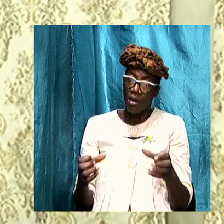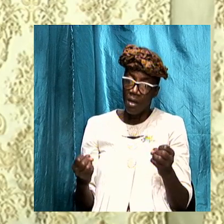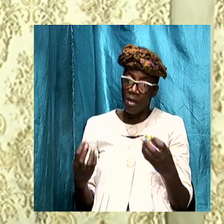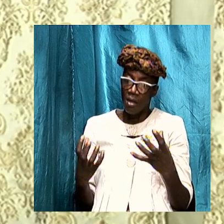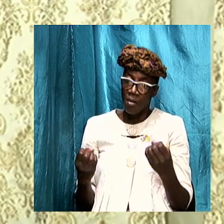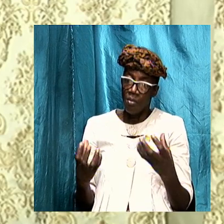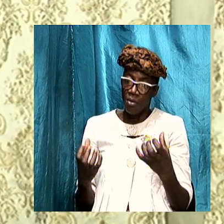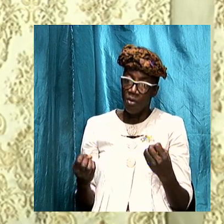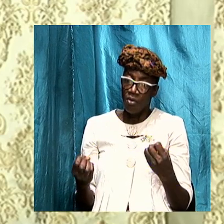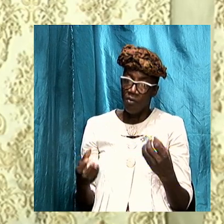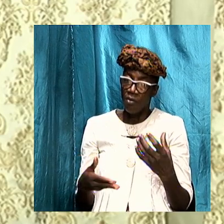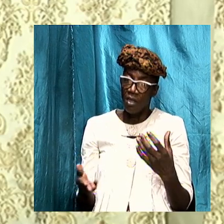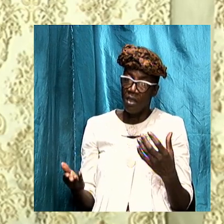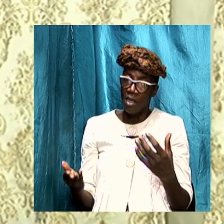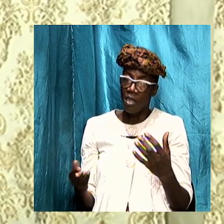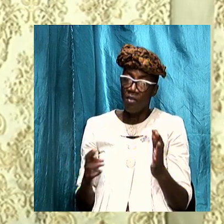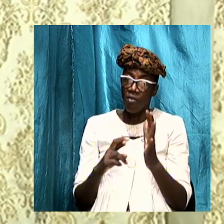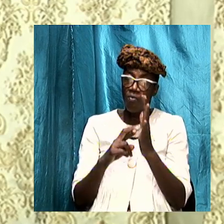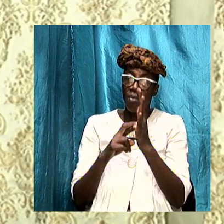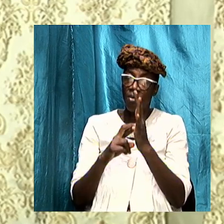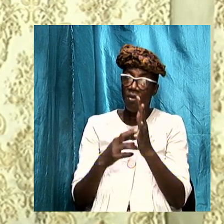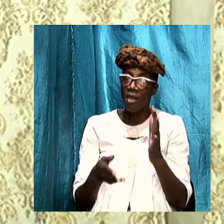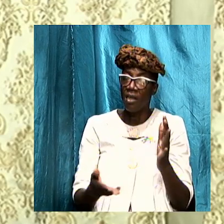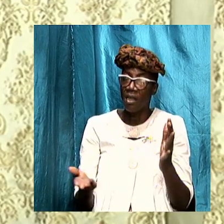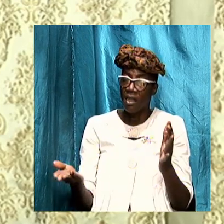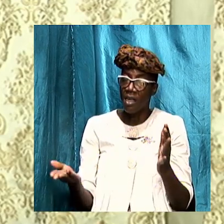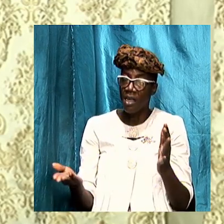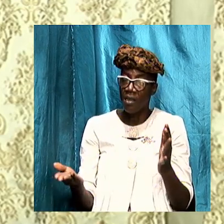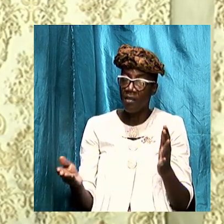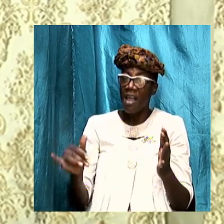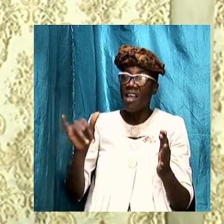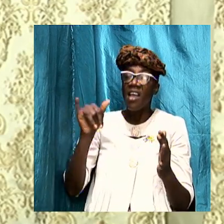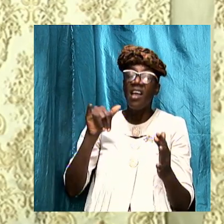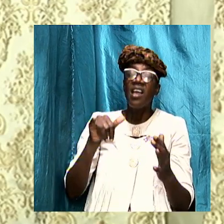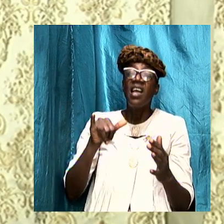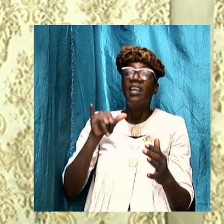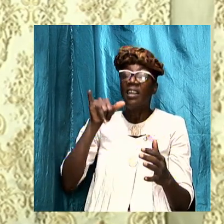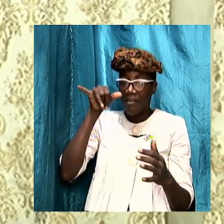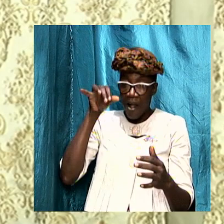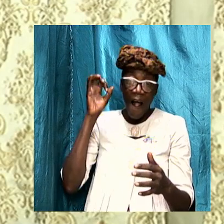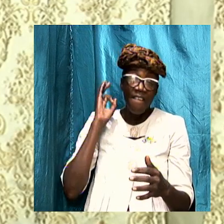of the things represents things that are yet future